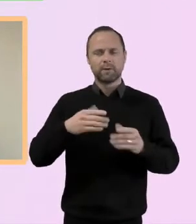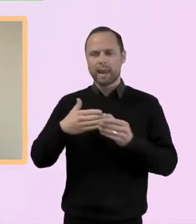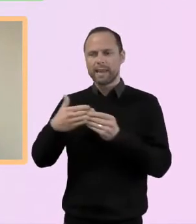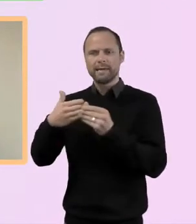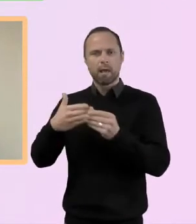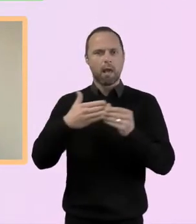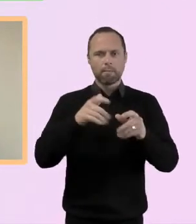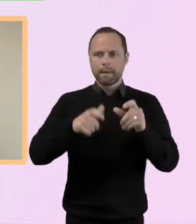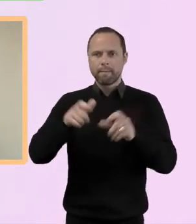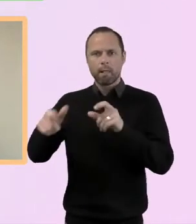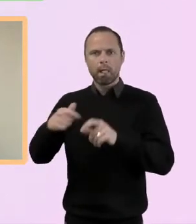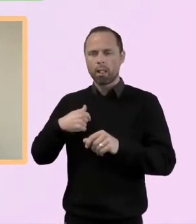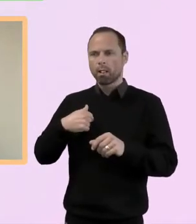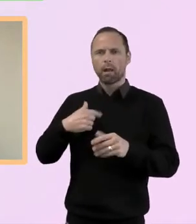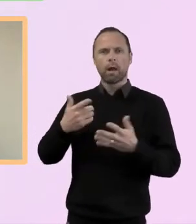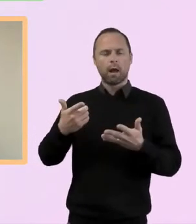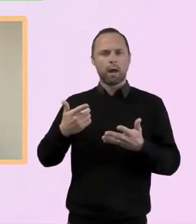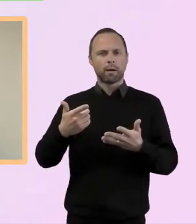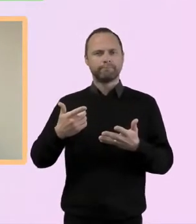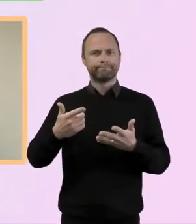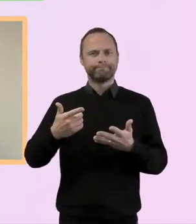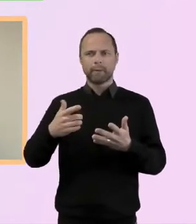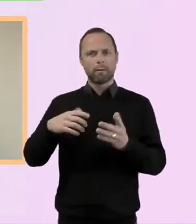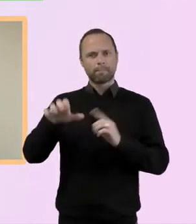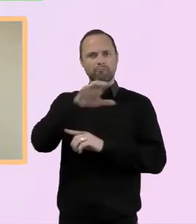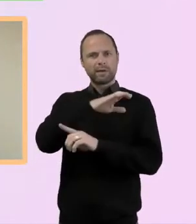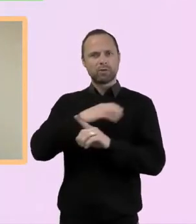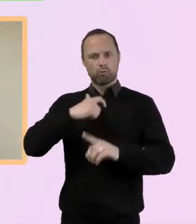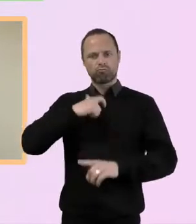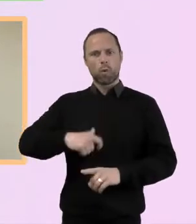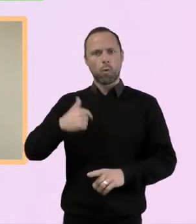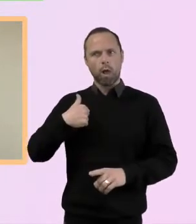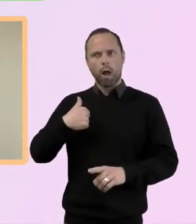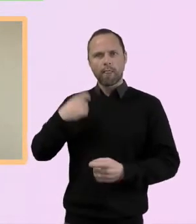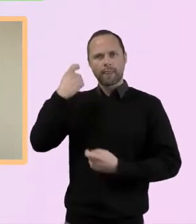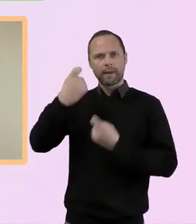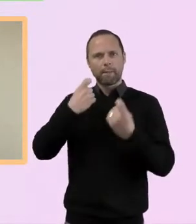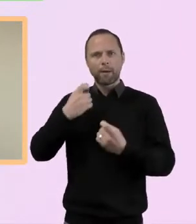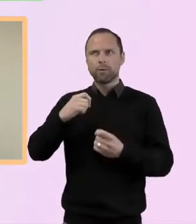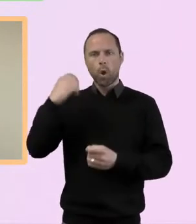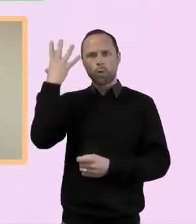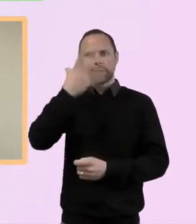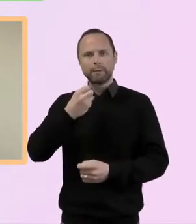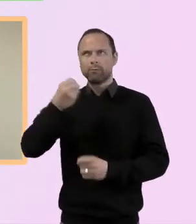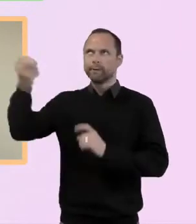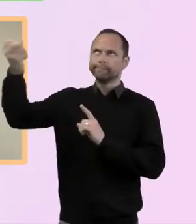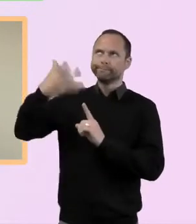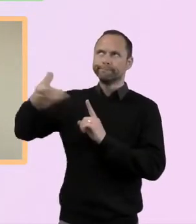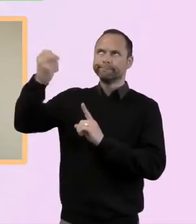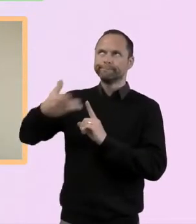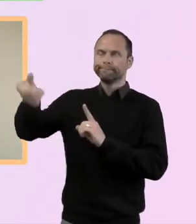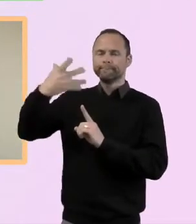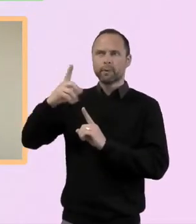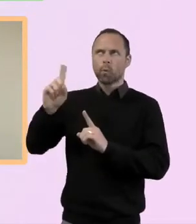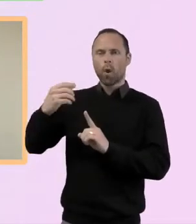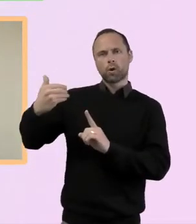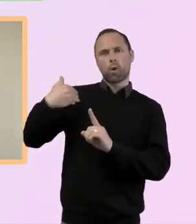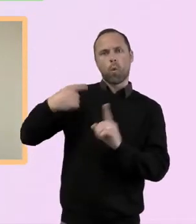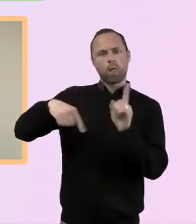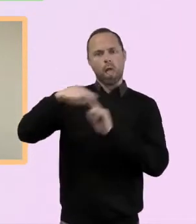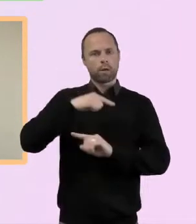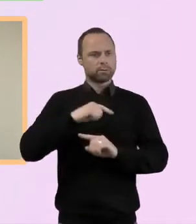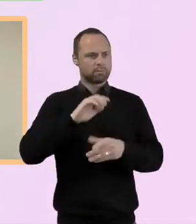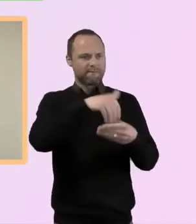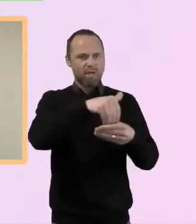and looking to see what the spirit is up to and whether and how God might be calling us to get involved. That's